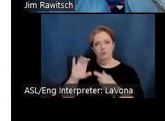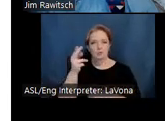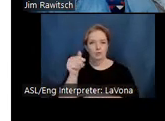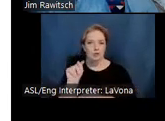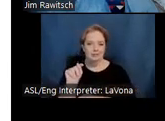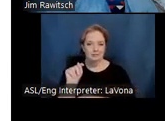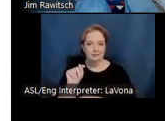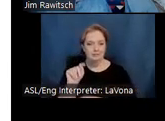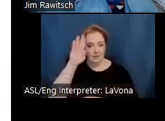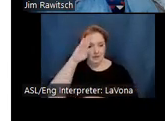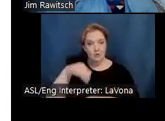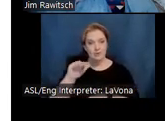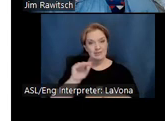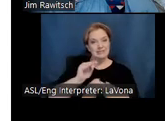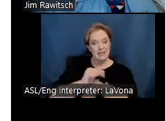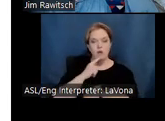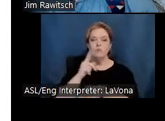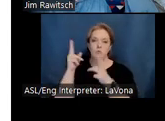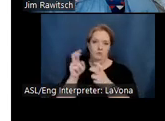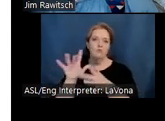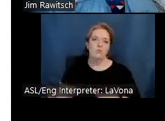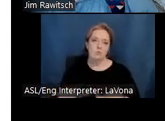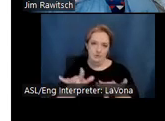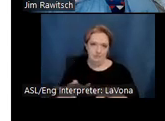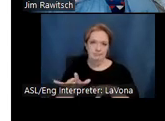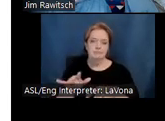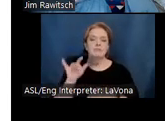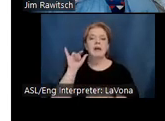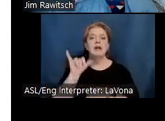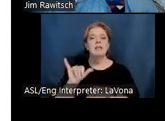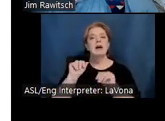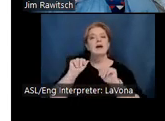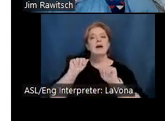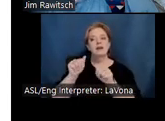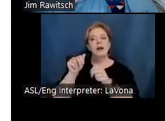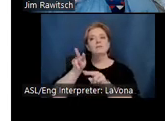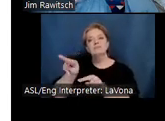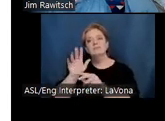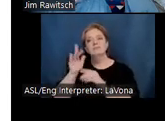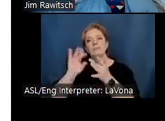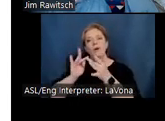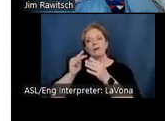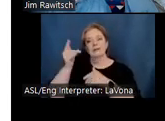note that this event is being recorded and the recording will be available online in the coming days.